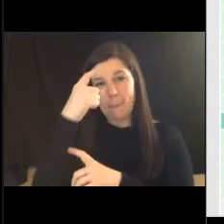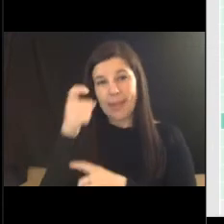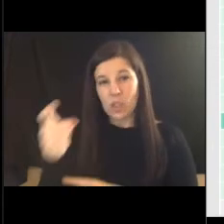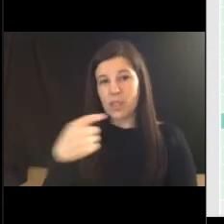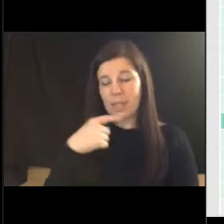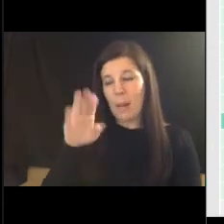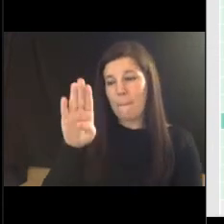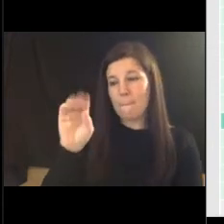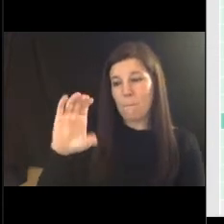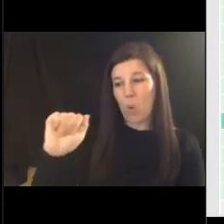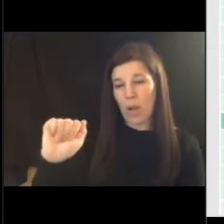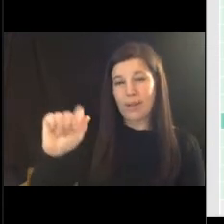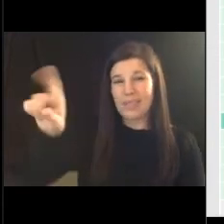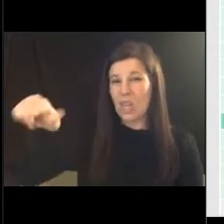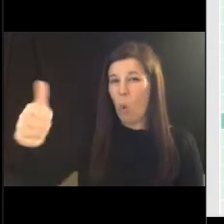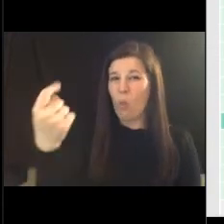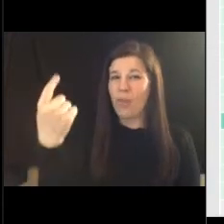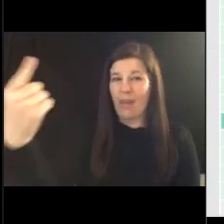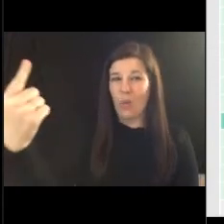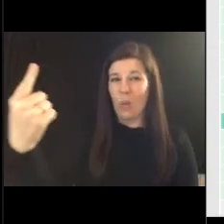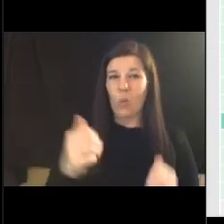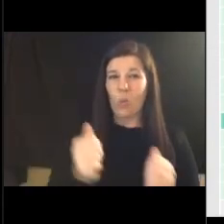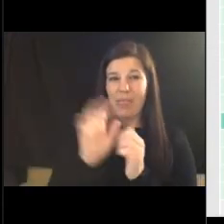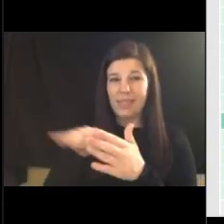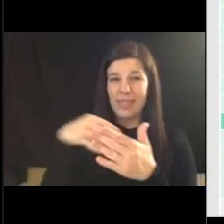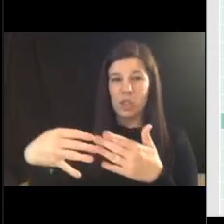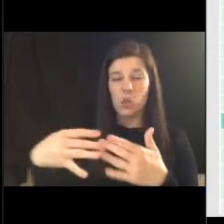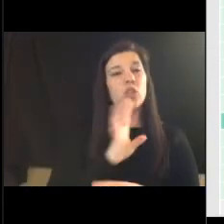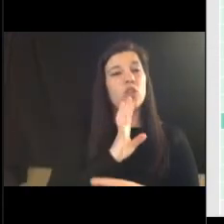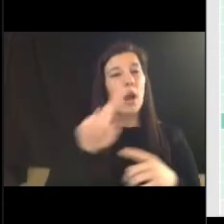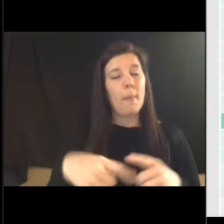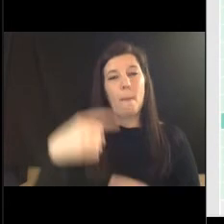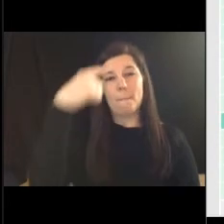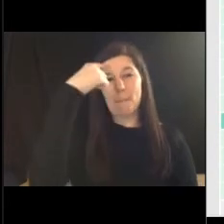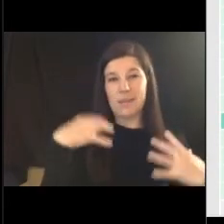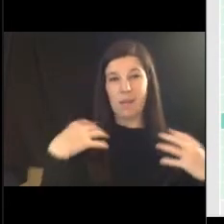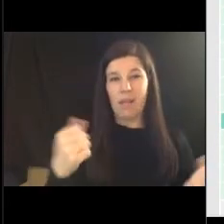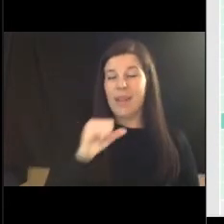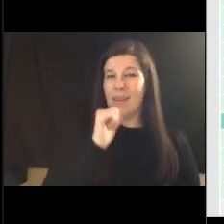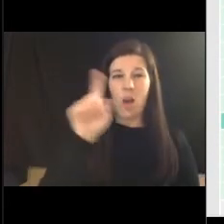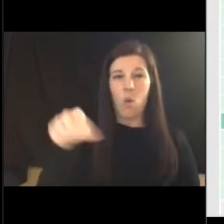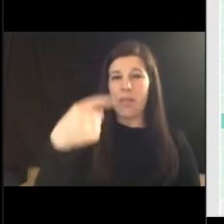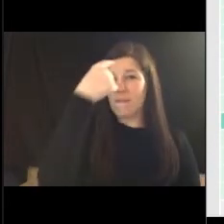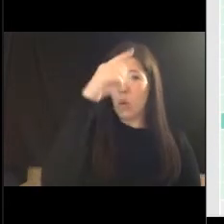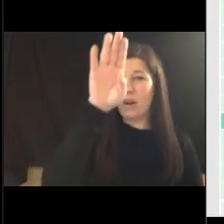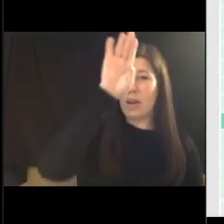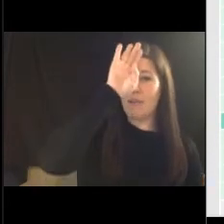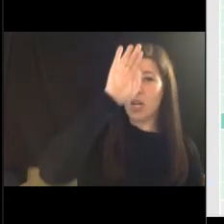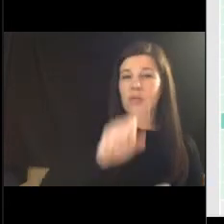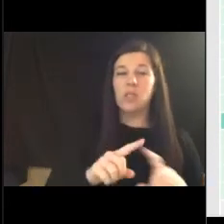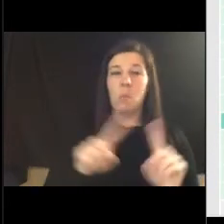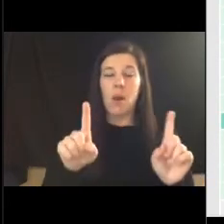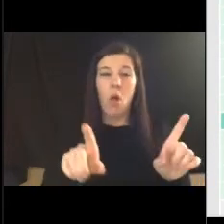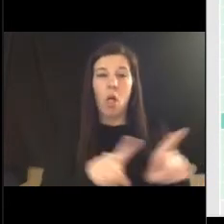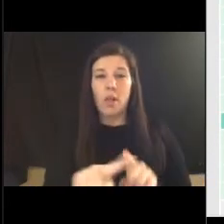the only other municipality that works the schedule so we talk about mental health and not just you know for our firefighters we have police officers in here too you guys